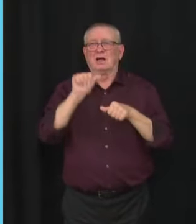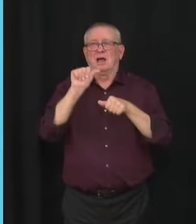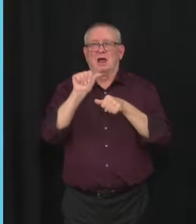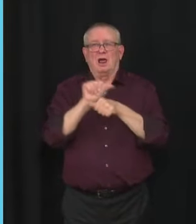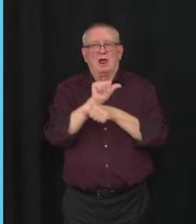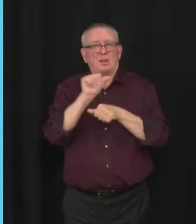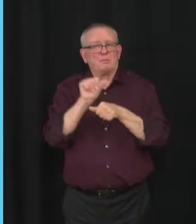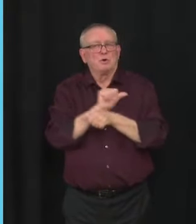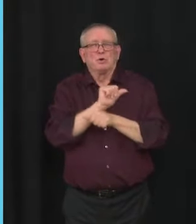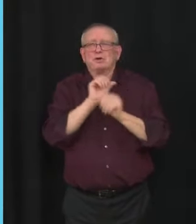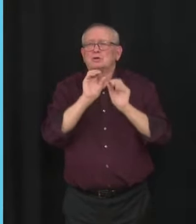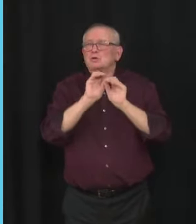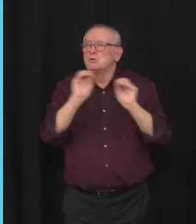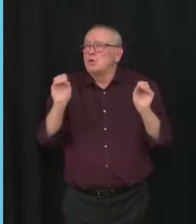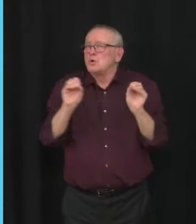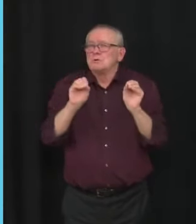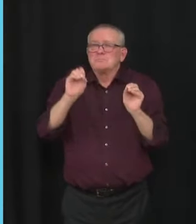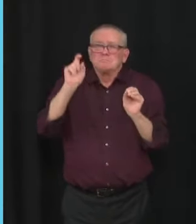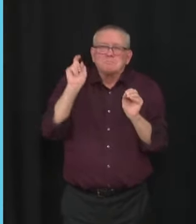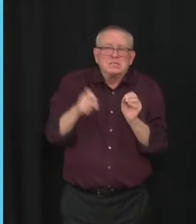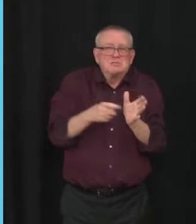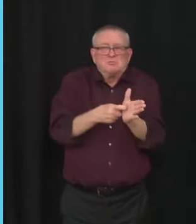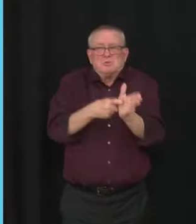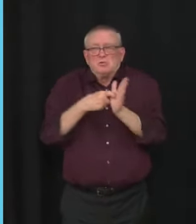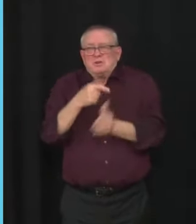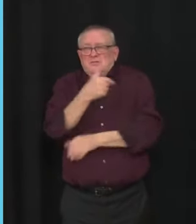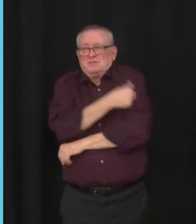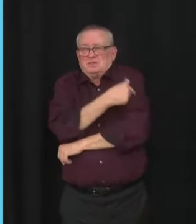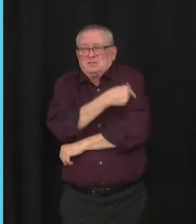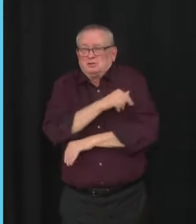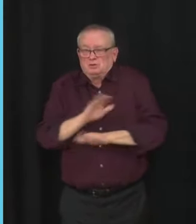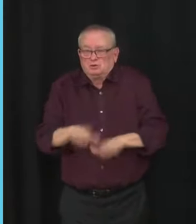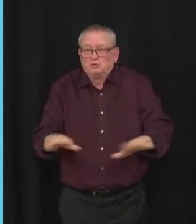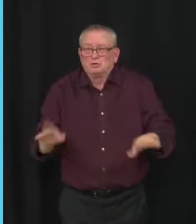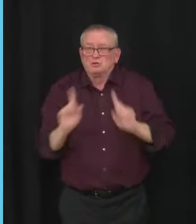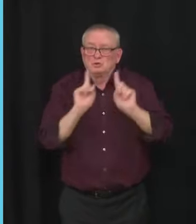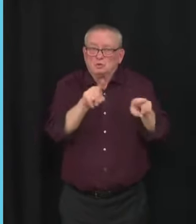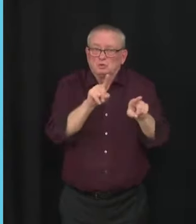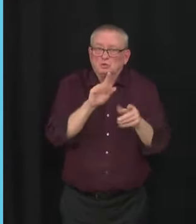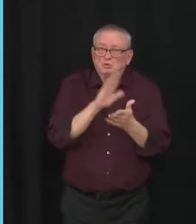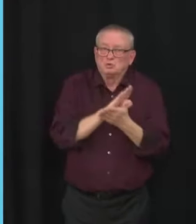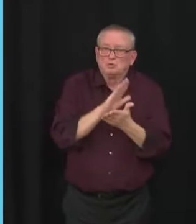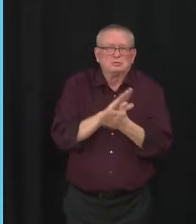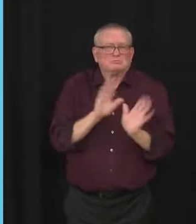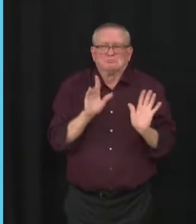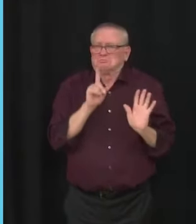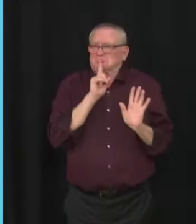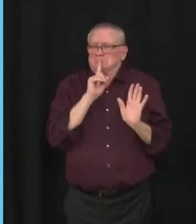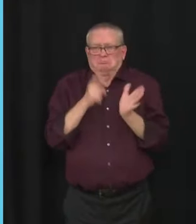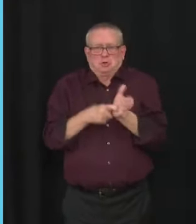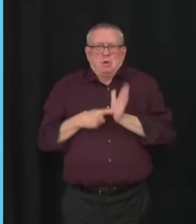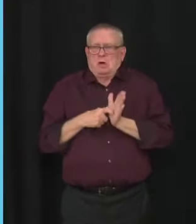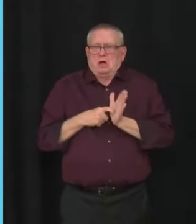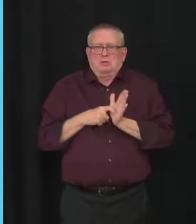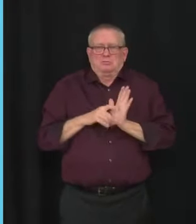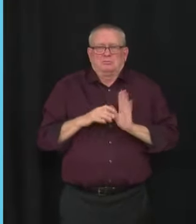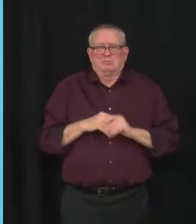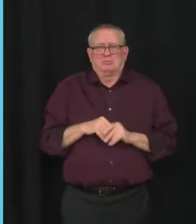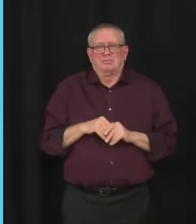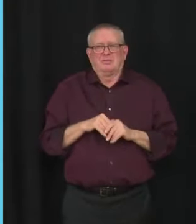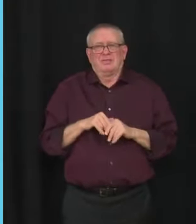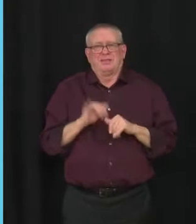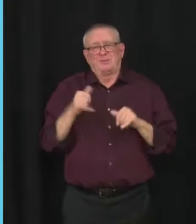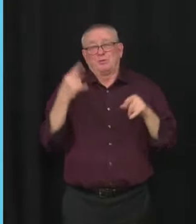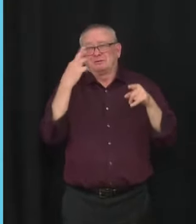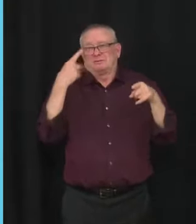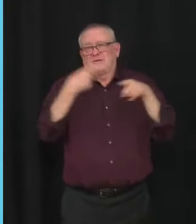school participation and in fact that would contravene the Education Act which requires that